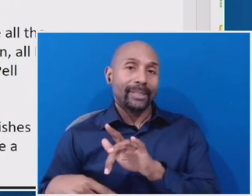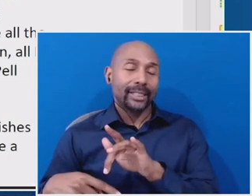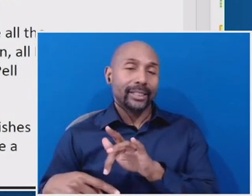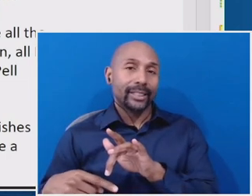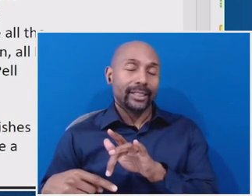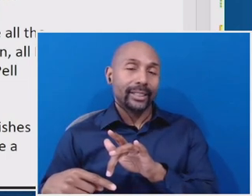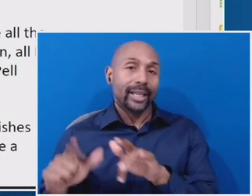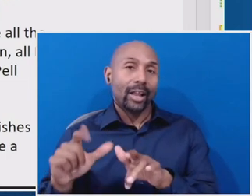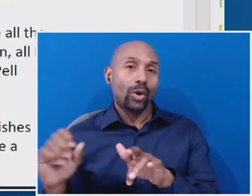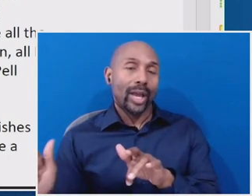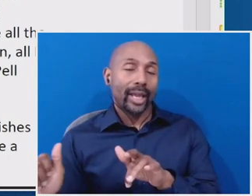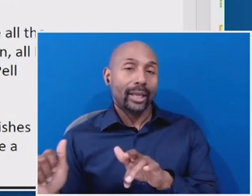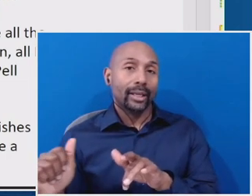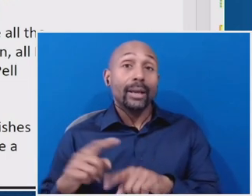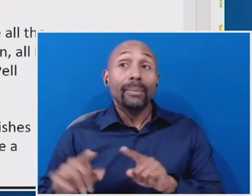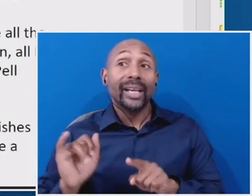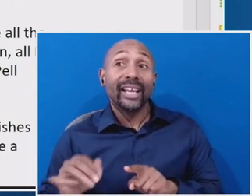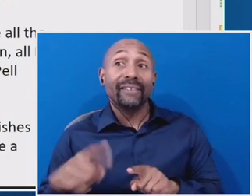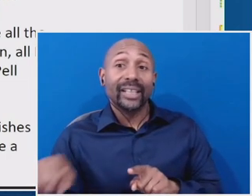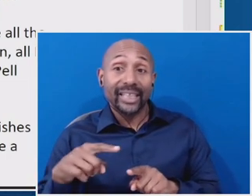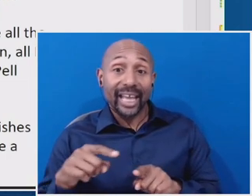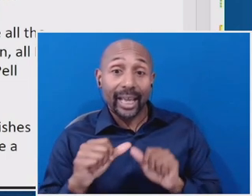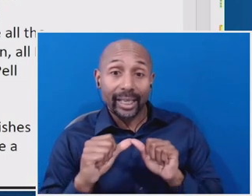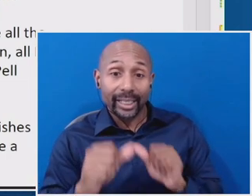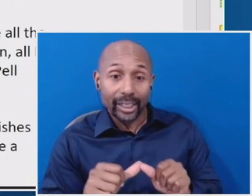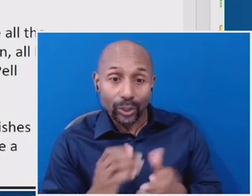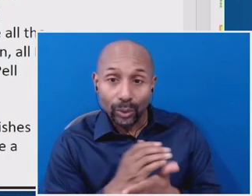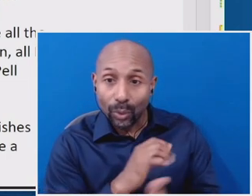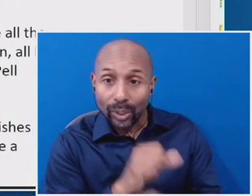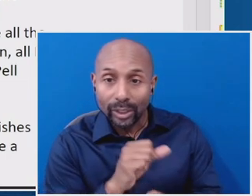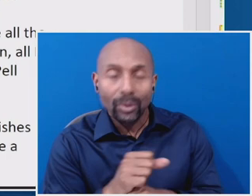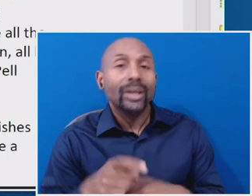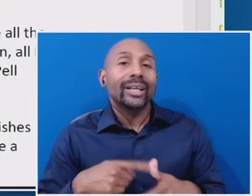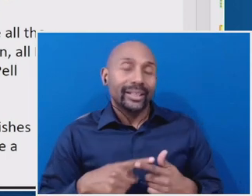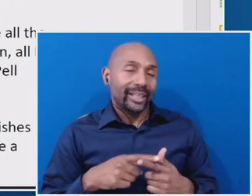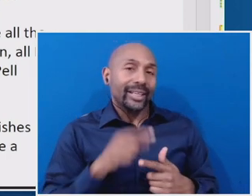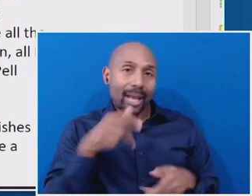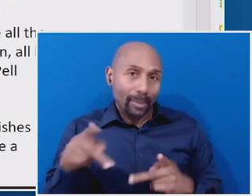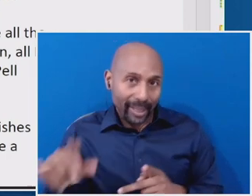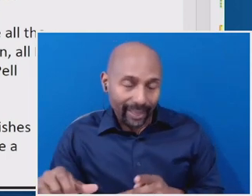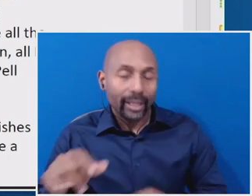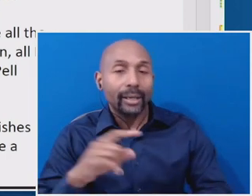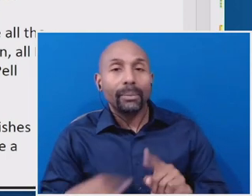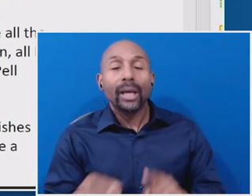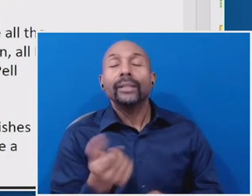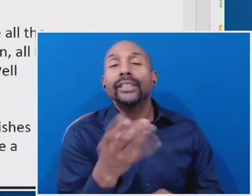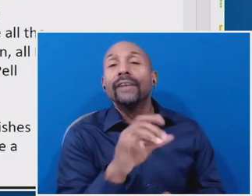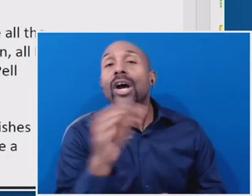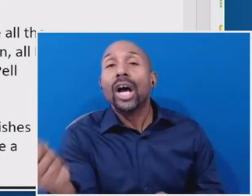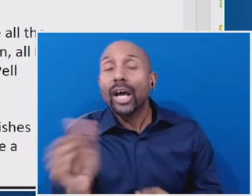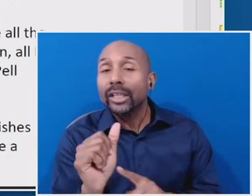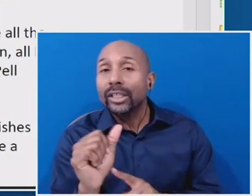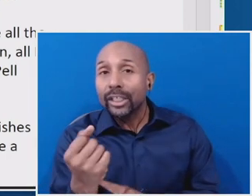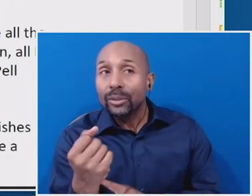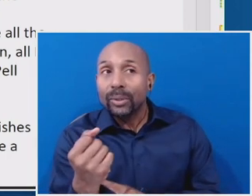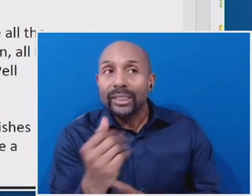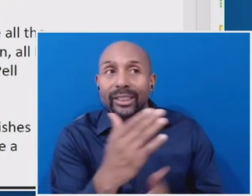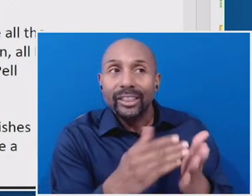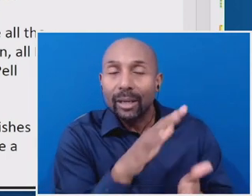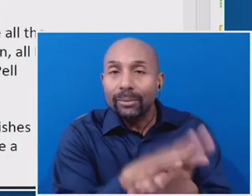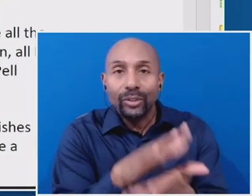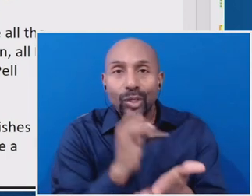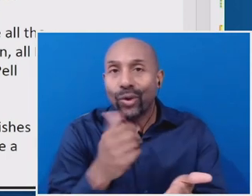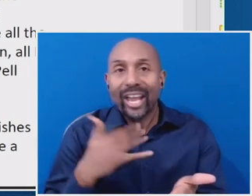discontinue coursework. Uh, and in many of the other, and there are also cases that, where that would never be an option for institutions